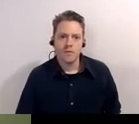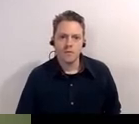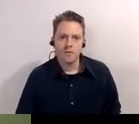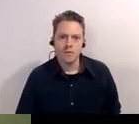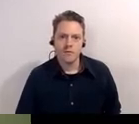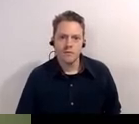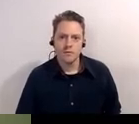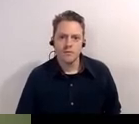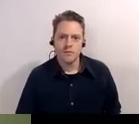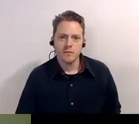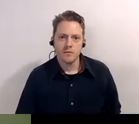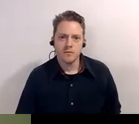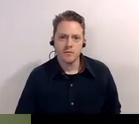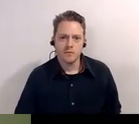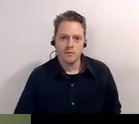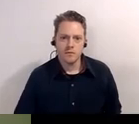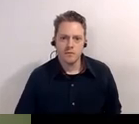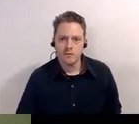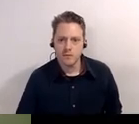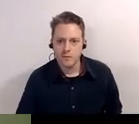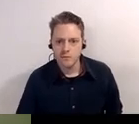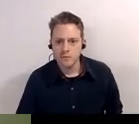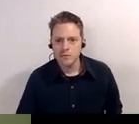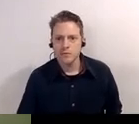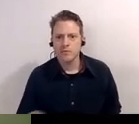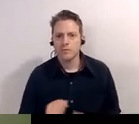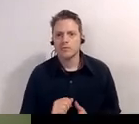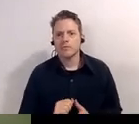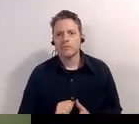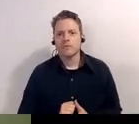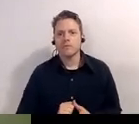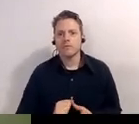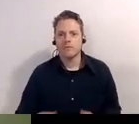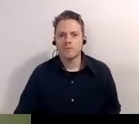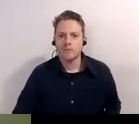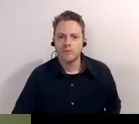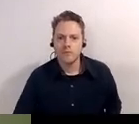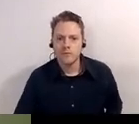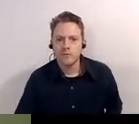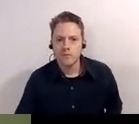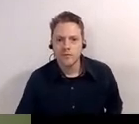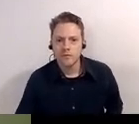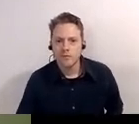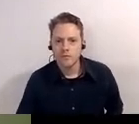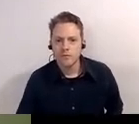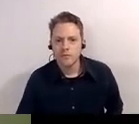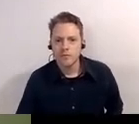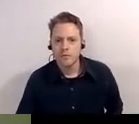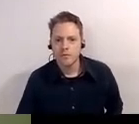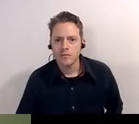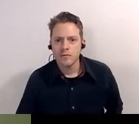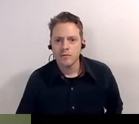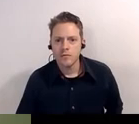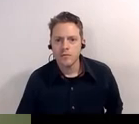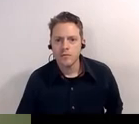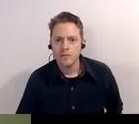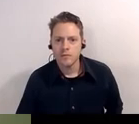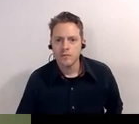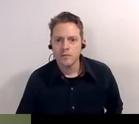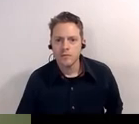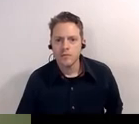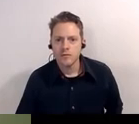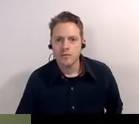oh there's a last minute question where did you find your postcards they're incredible great storytelling from kennedy